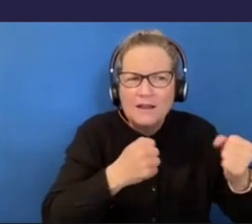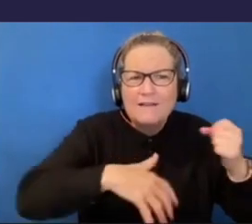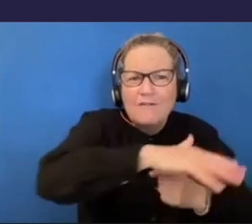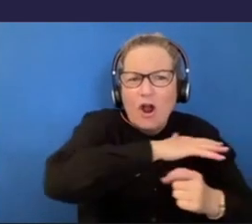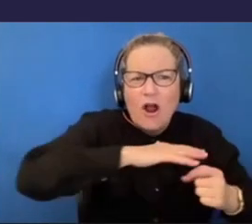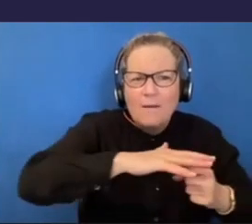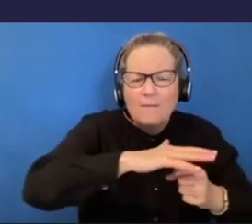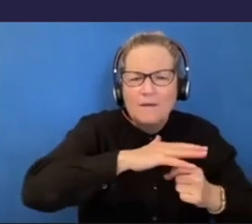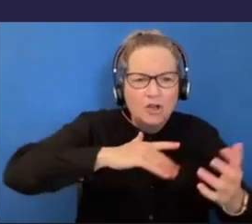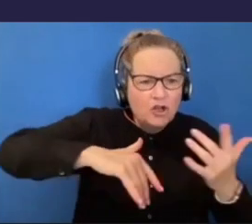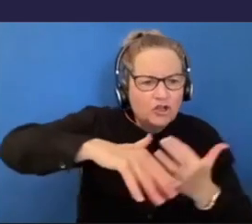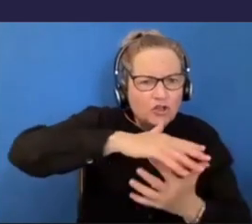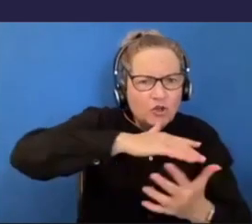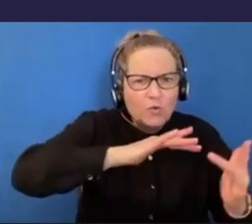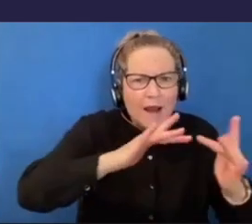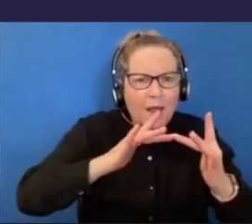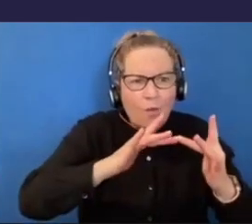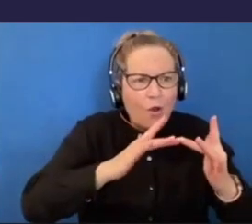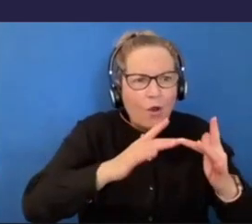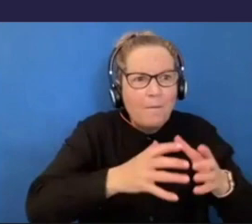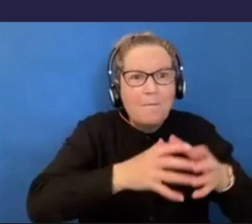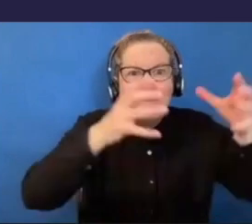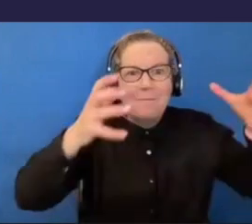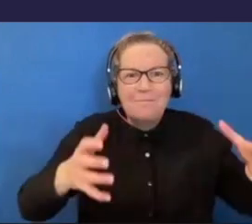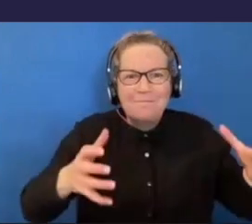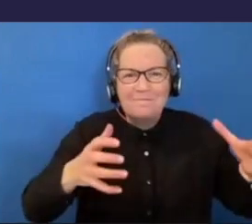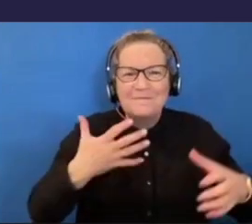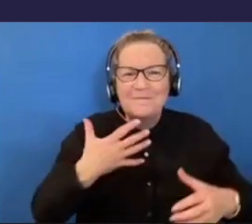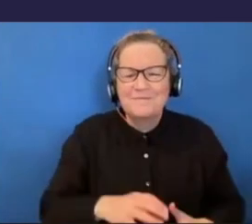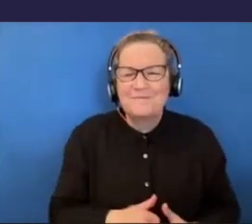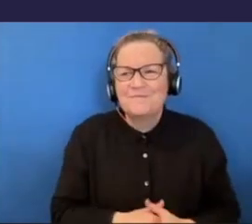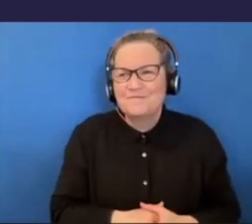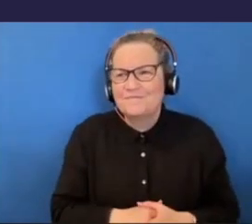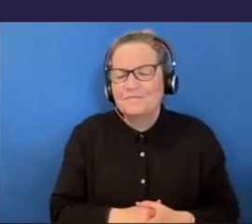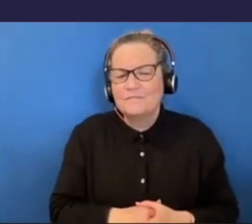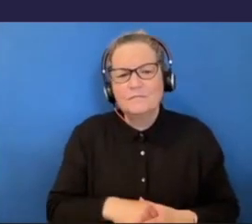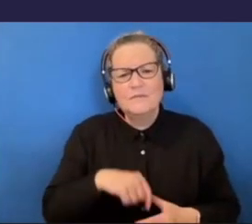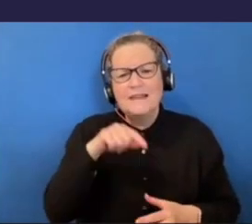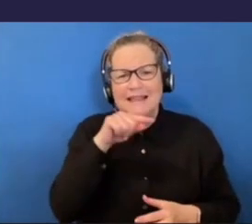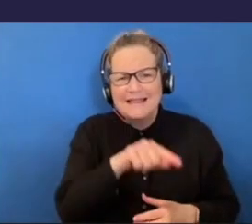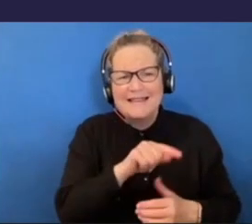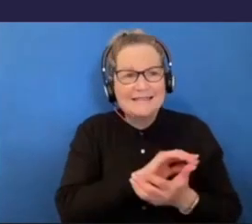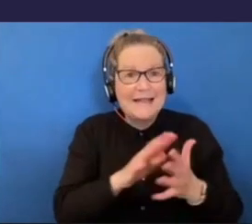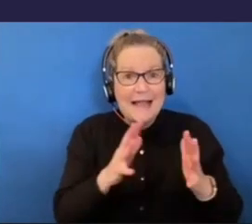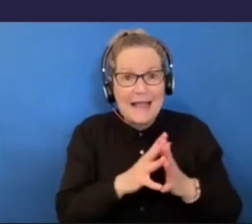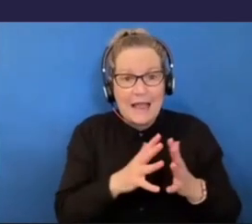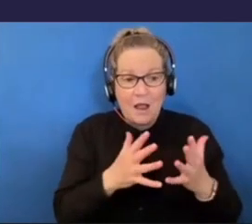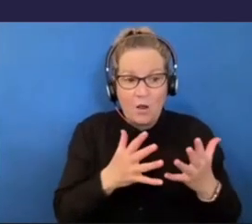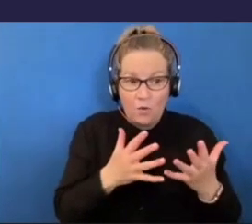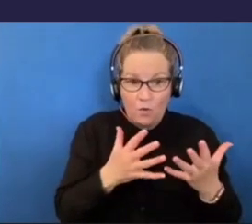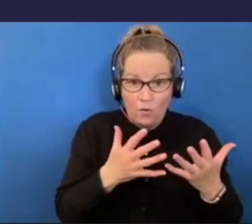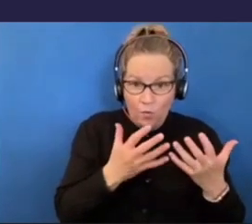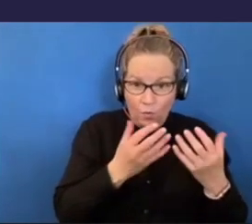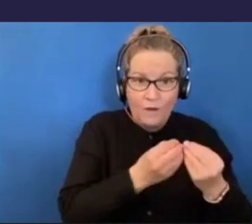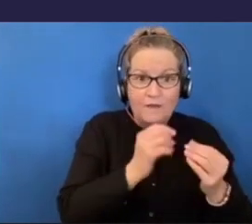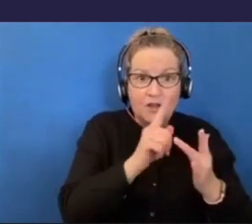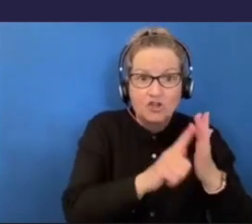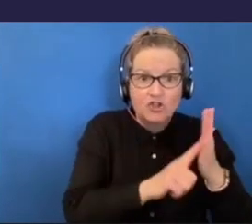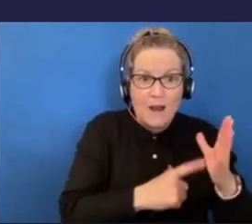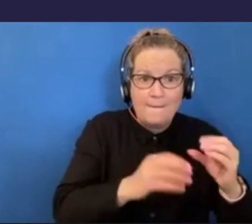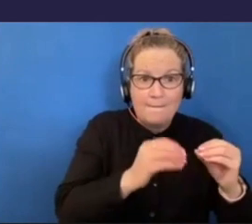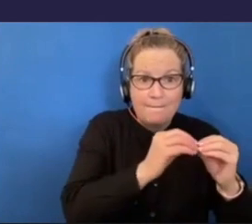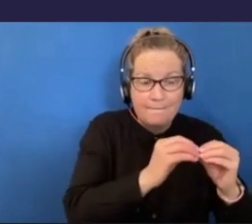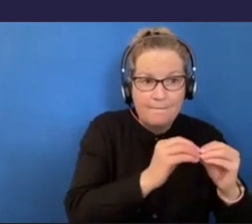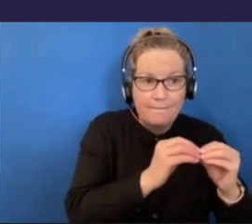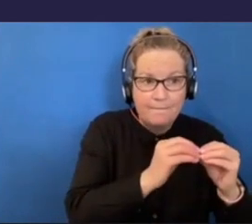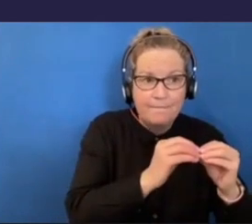network for him. we're doing this, um, through Jacob and, and helping, and also a